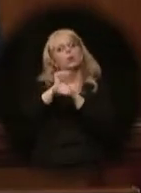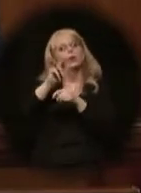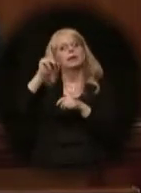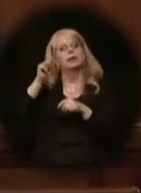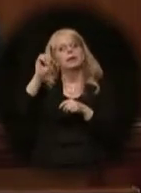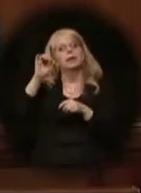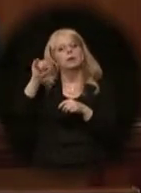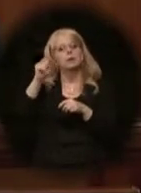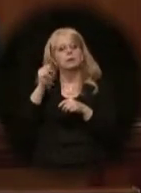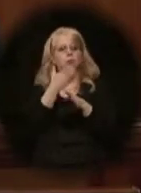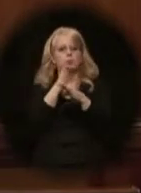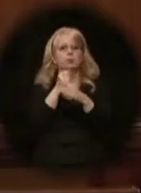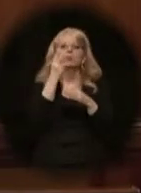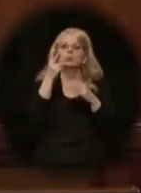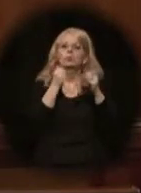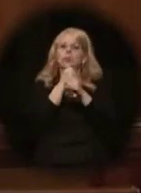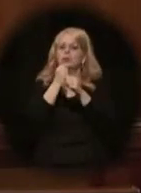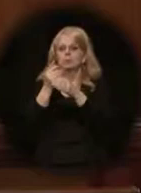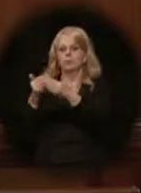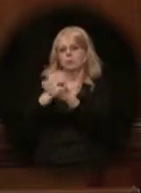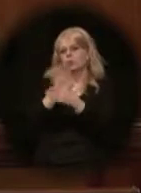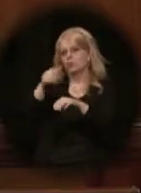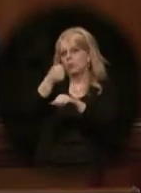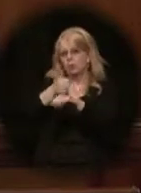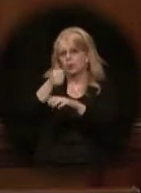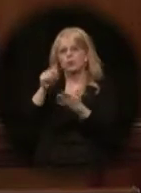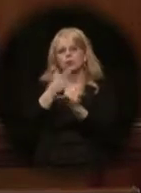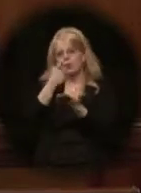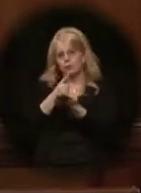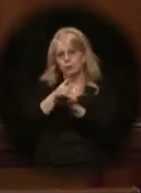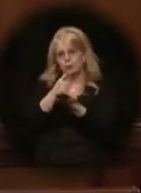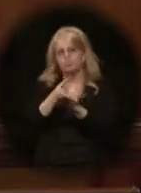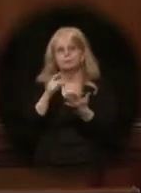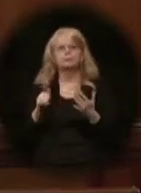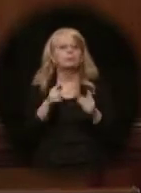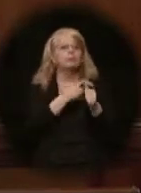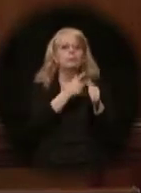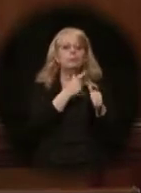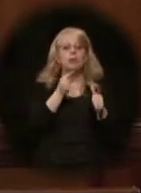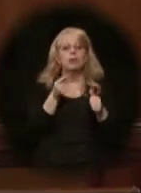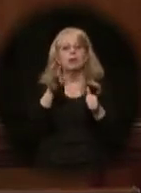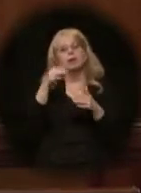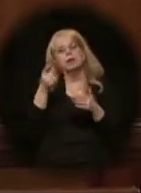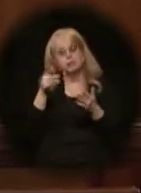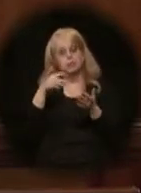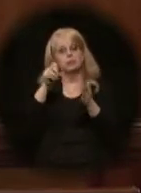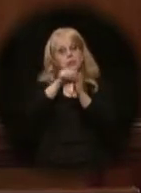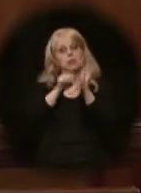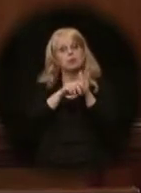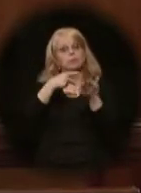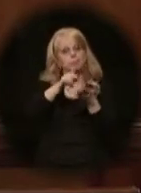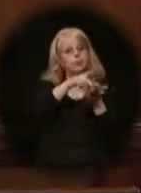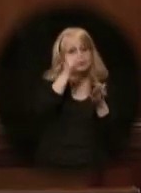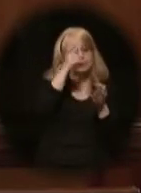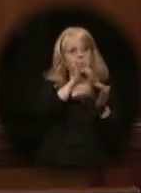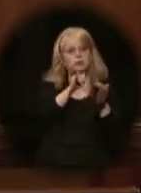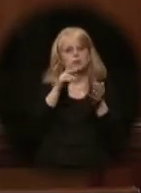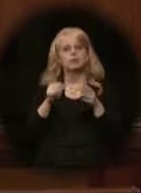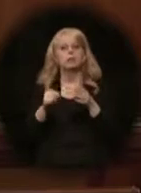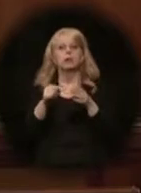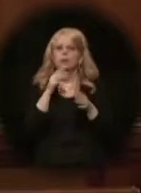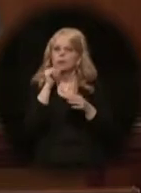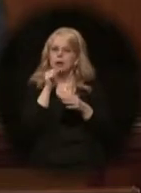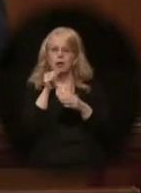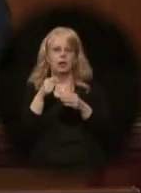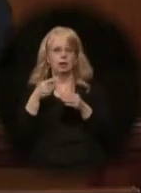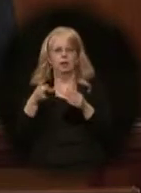within two years of their expected graduation date. The first test they would take would be at state expense. So rather than a high-stakes